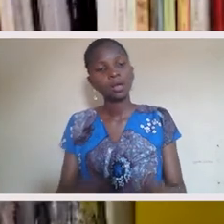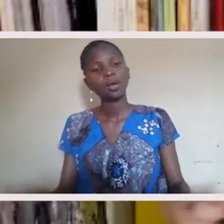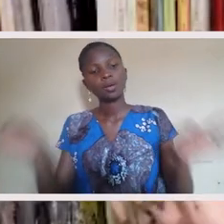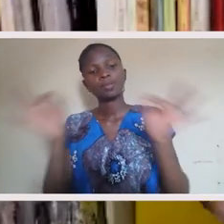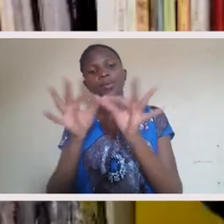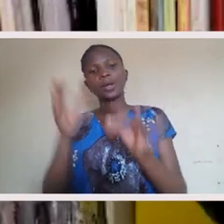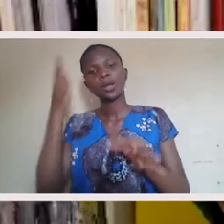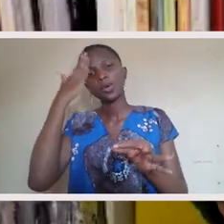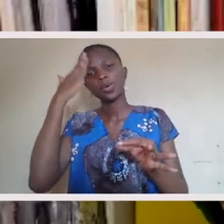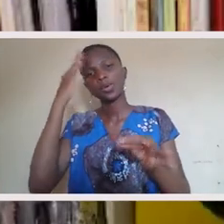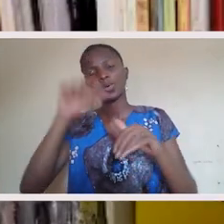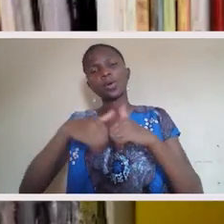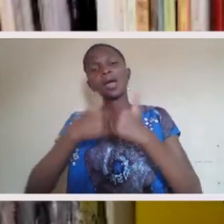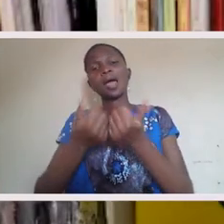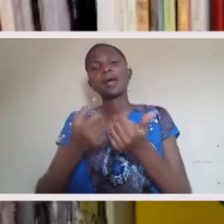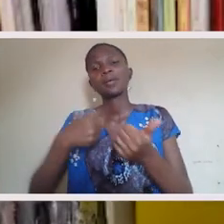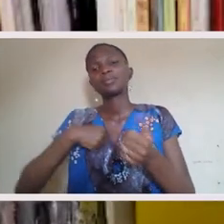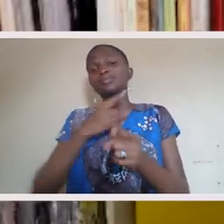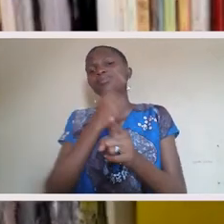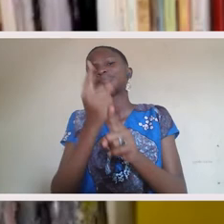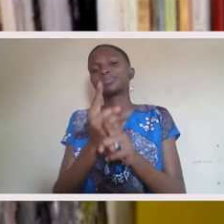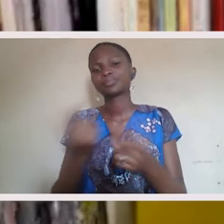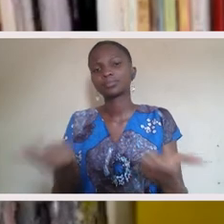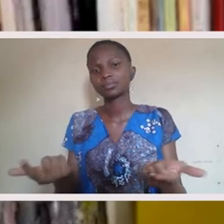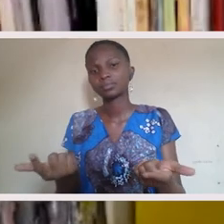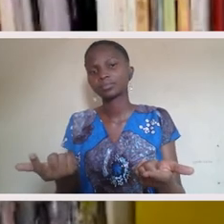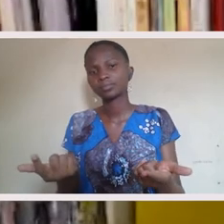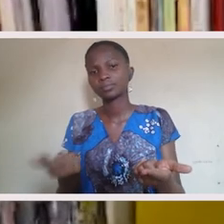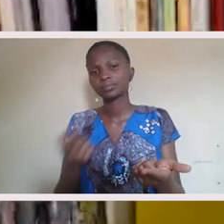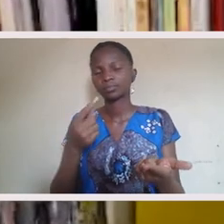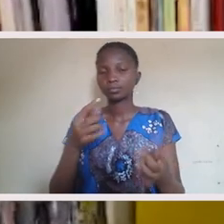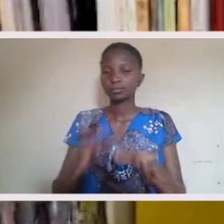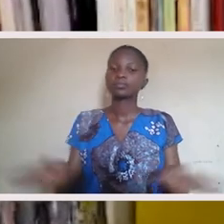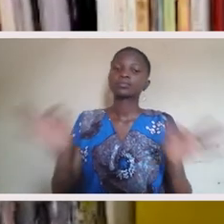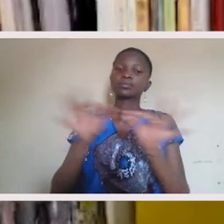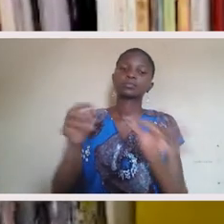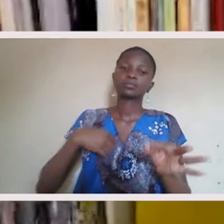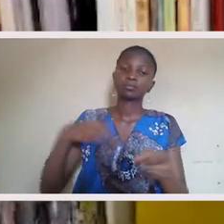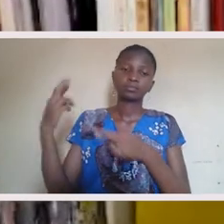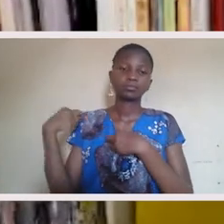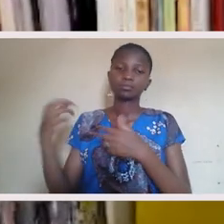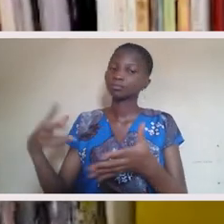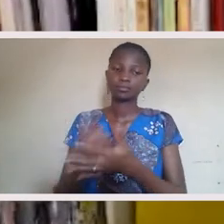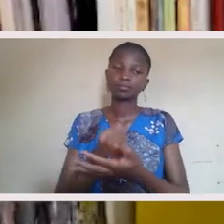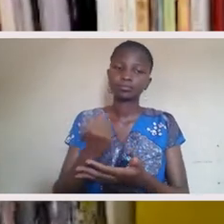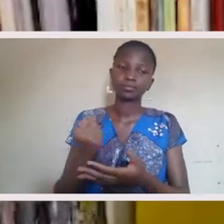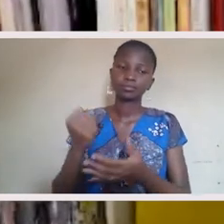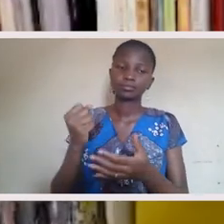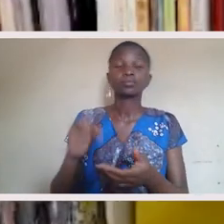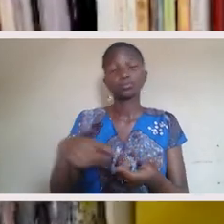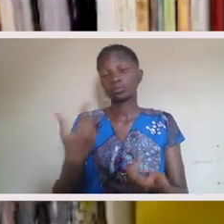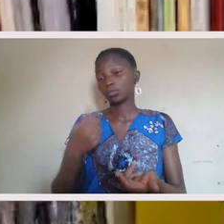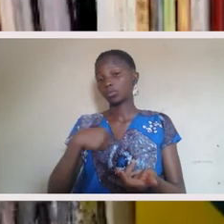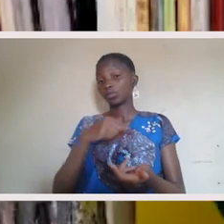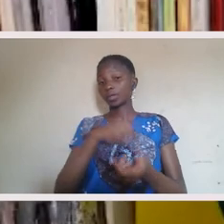to to know the boundary and the lane, your authenticity for you to begin to ask questions about and bring yourself to responsibility for,